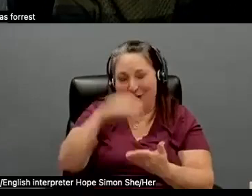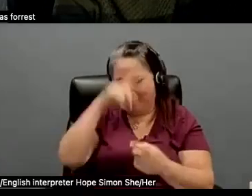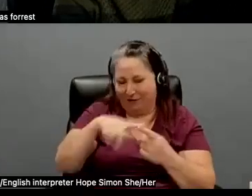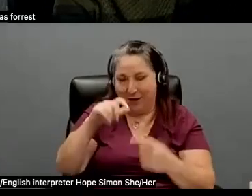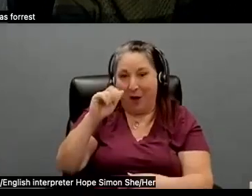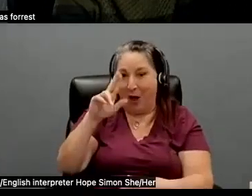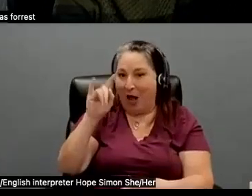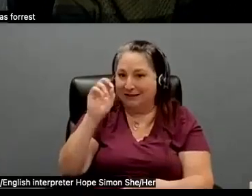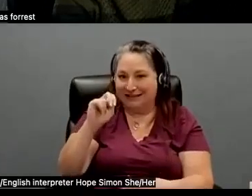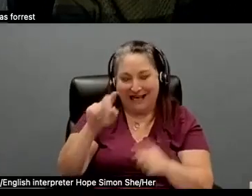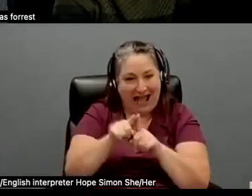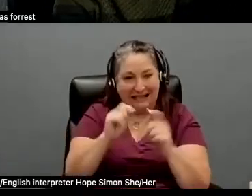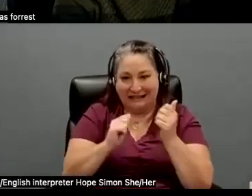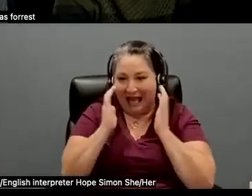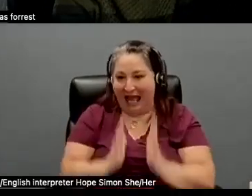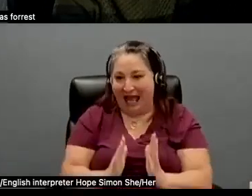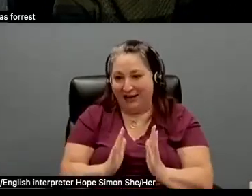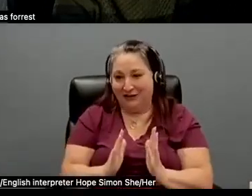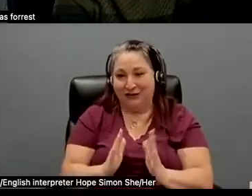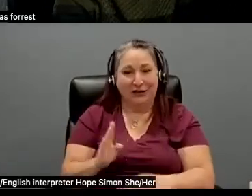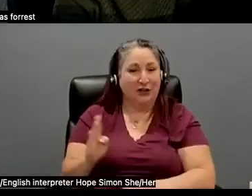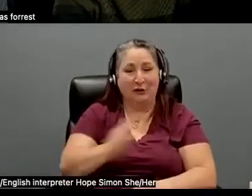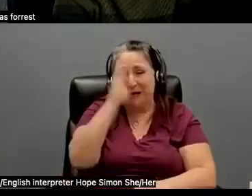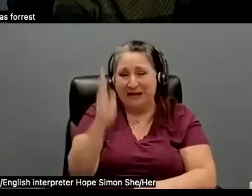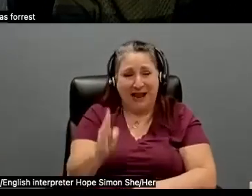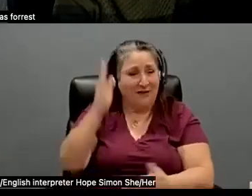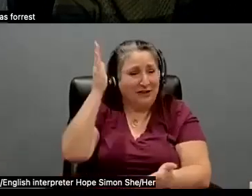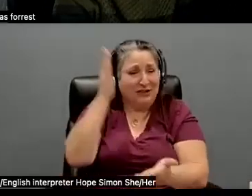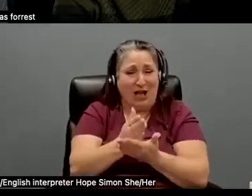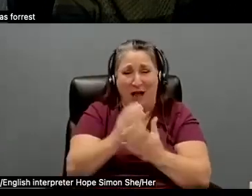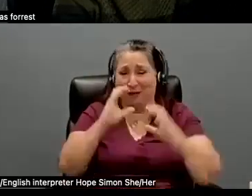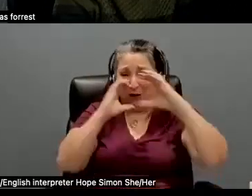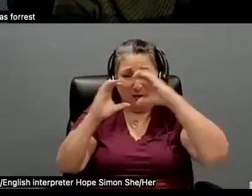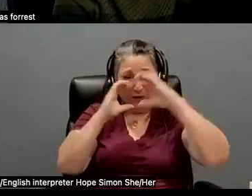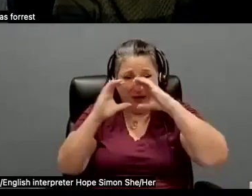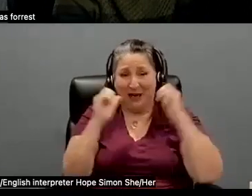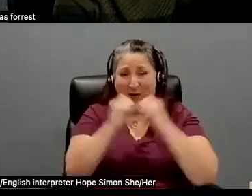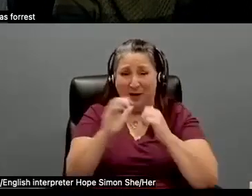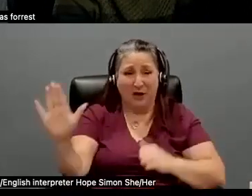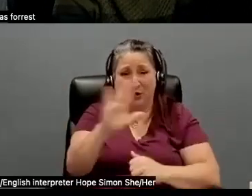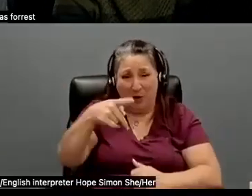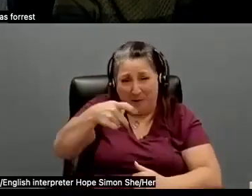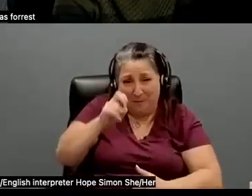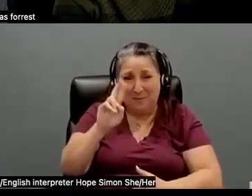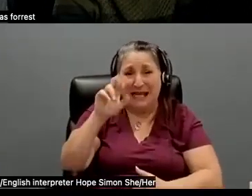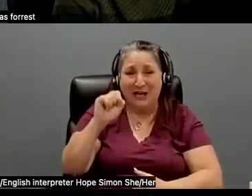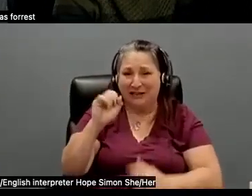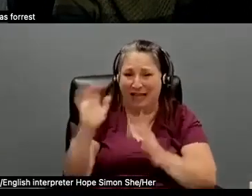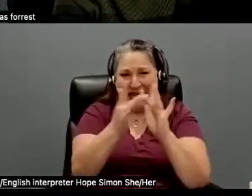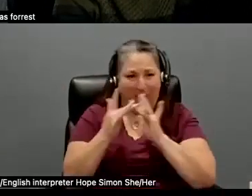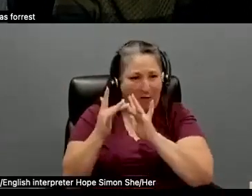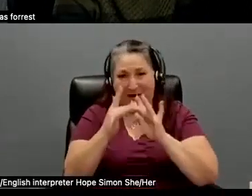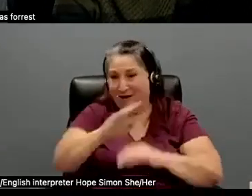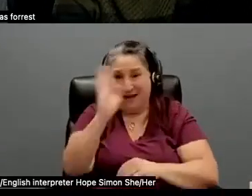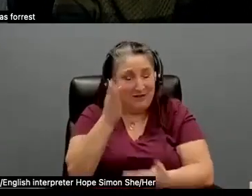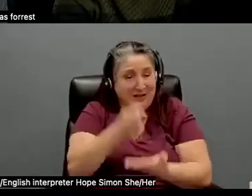actor. You don't ever stop communicating with your peers and, uh, and networking from the